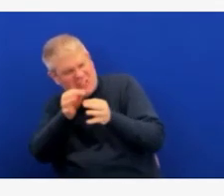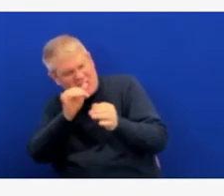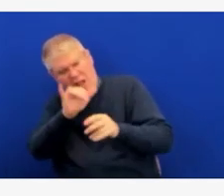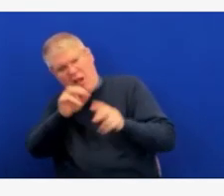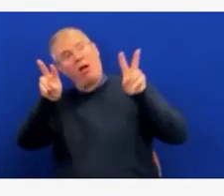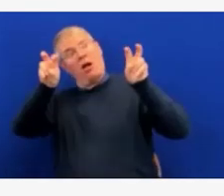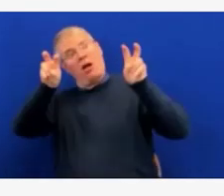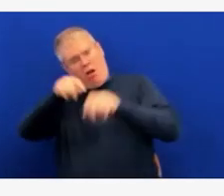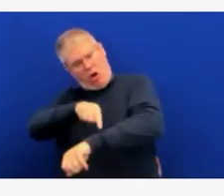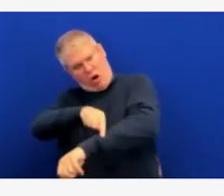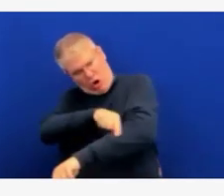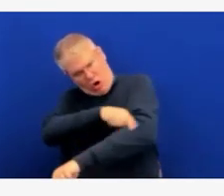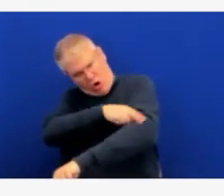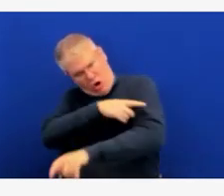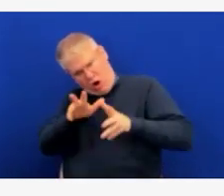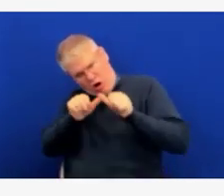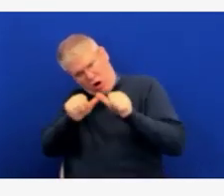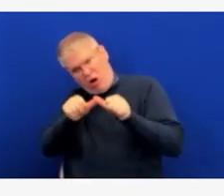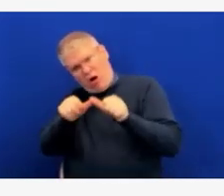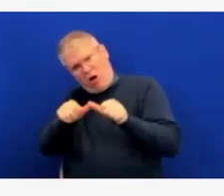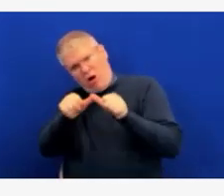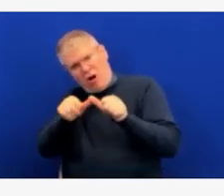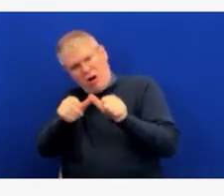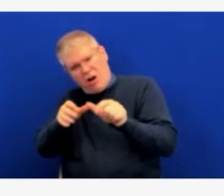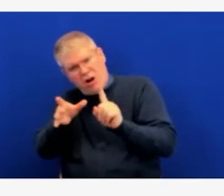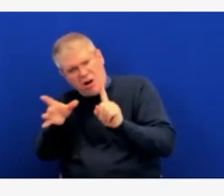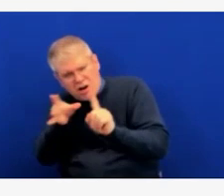I mean, is there anything that can be done to help them?